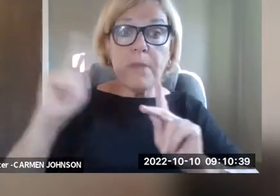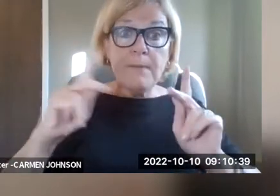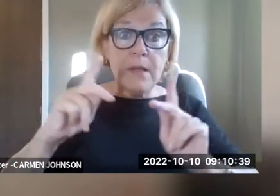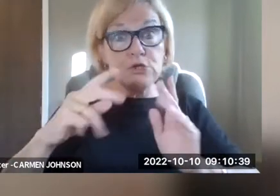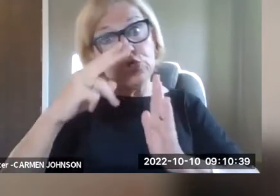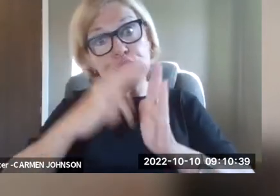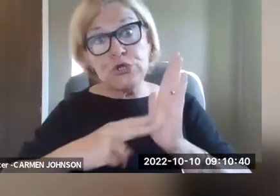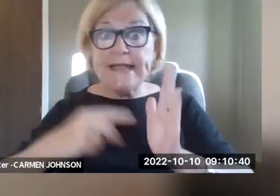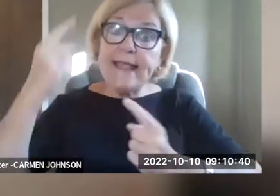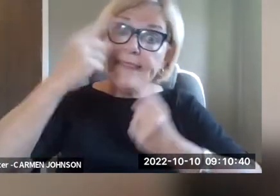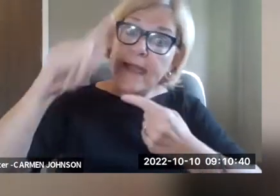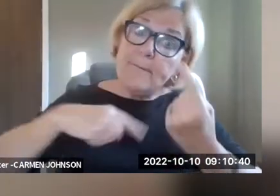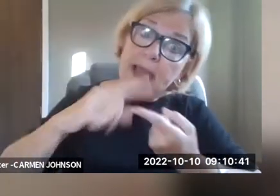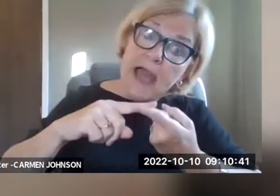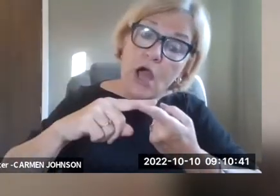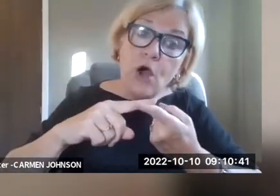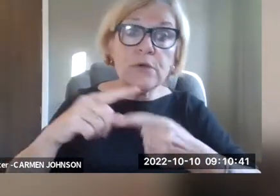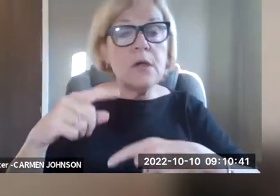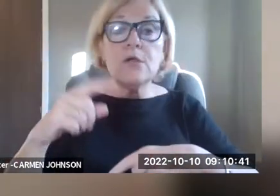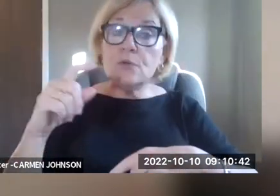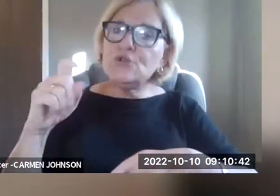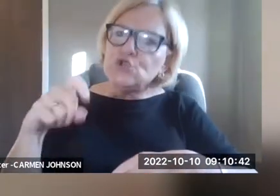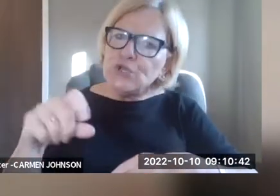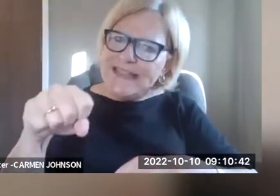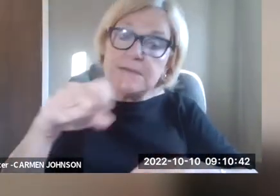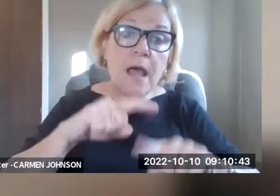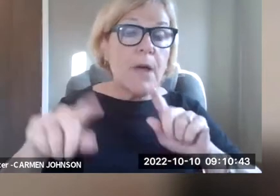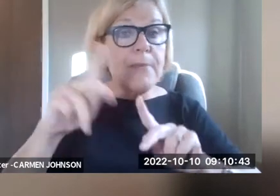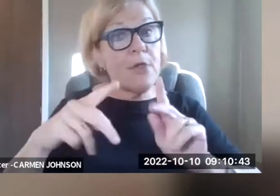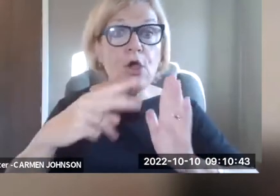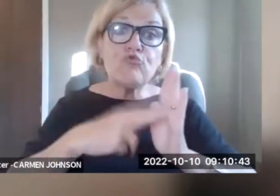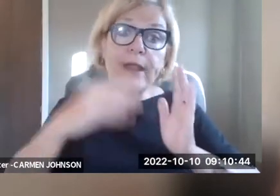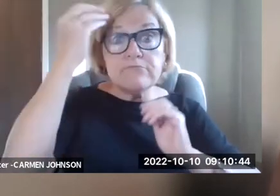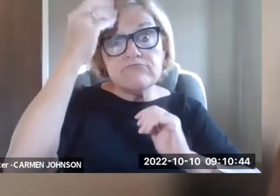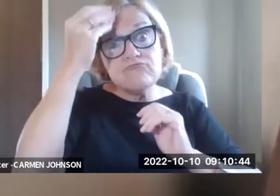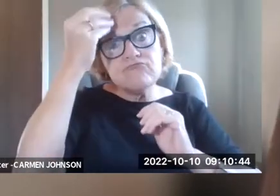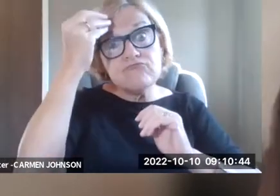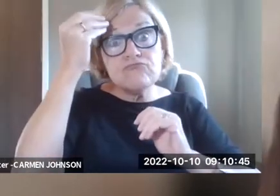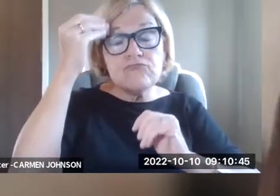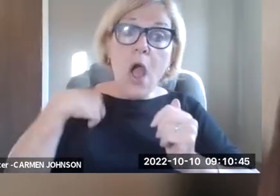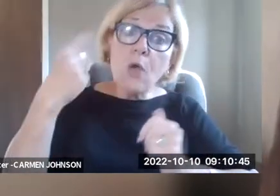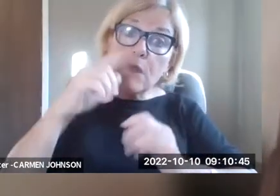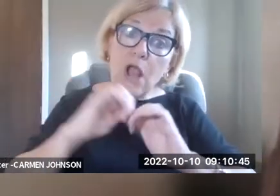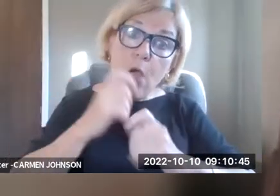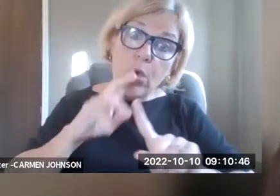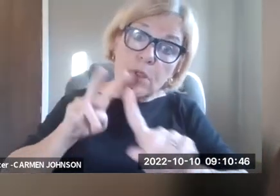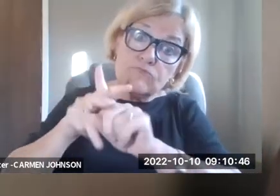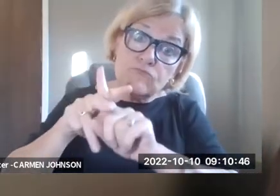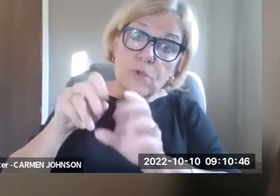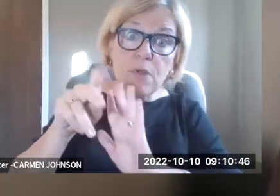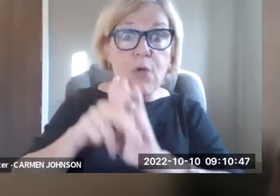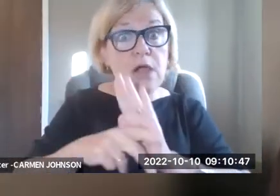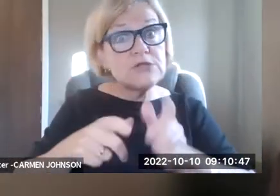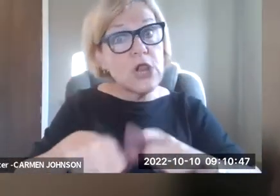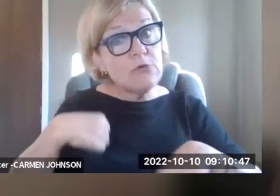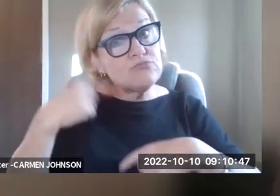it presents a set of policy recommendations that are drafted, not for people to read and then think about, I mean, of course you should read